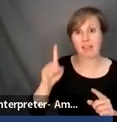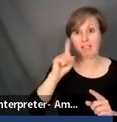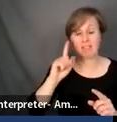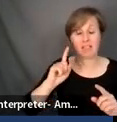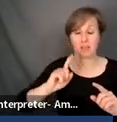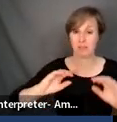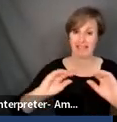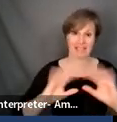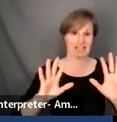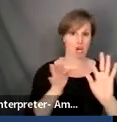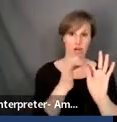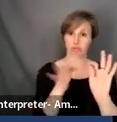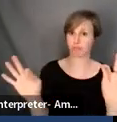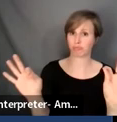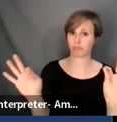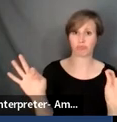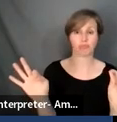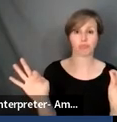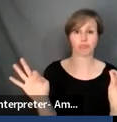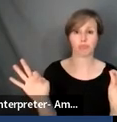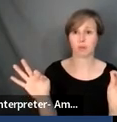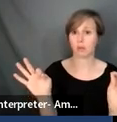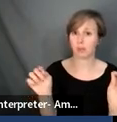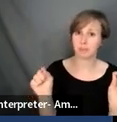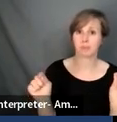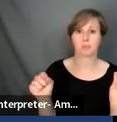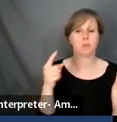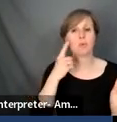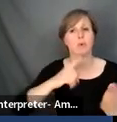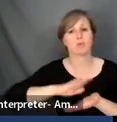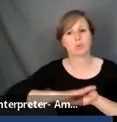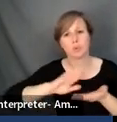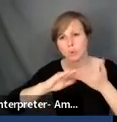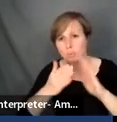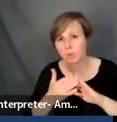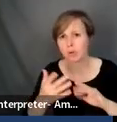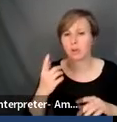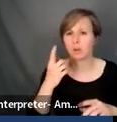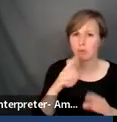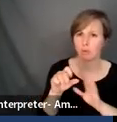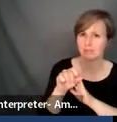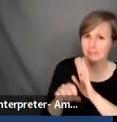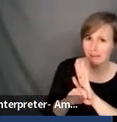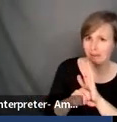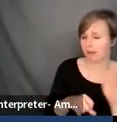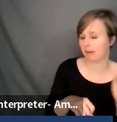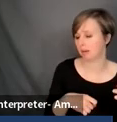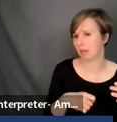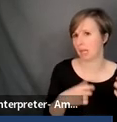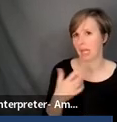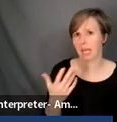from a district, a clear statement for, for a school community, a clear statement for a state. Um,